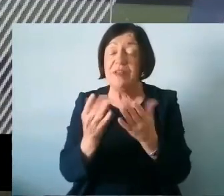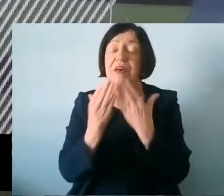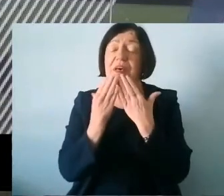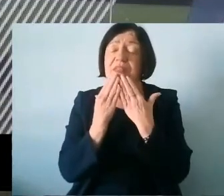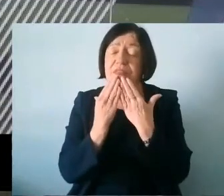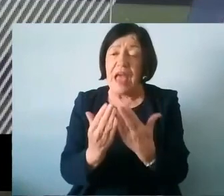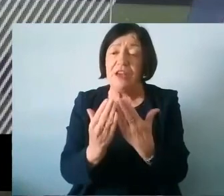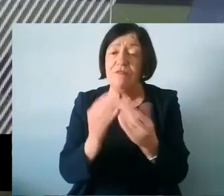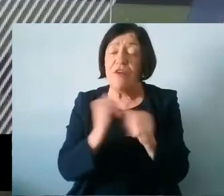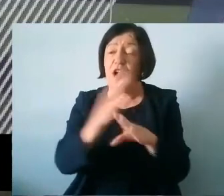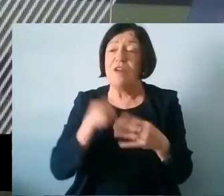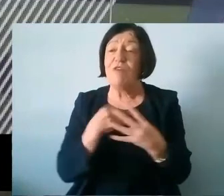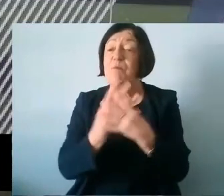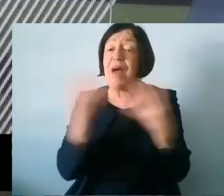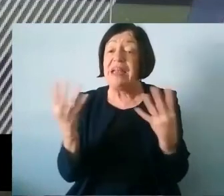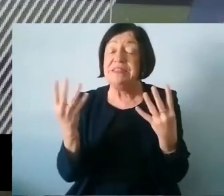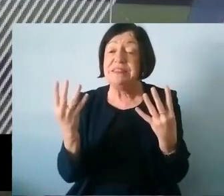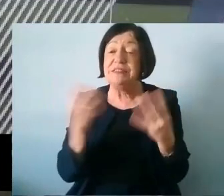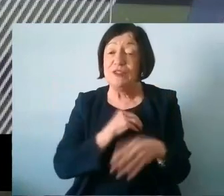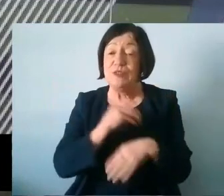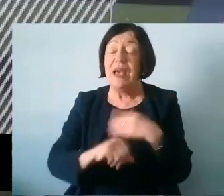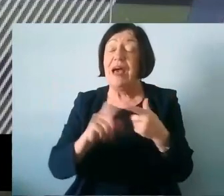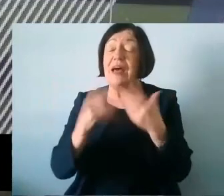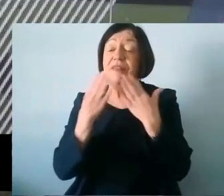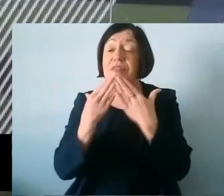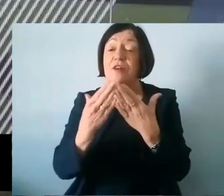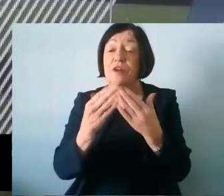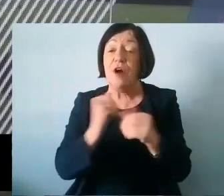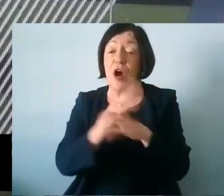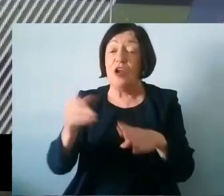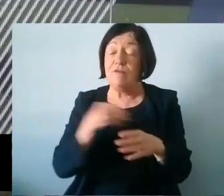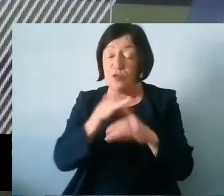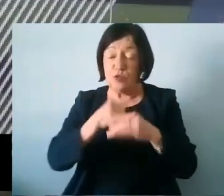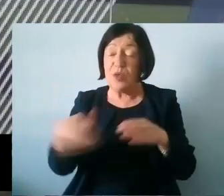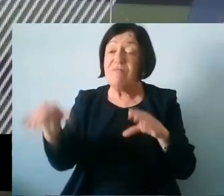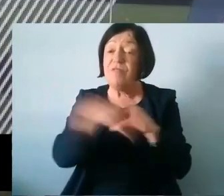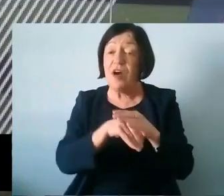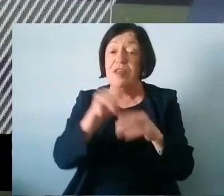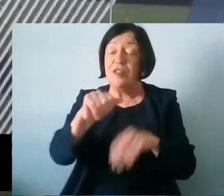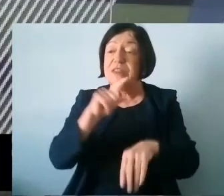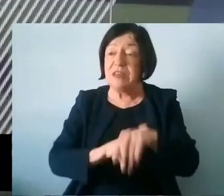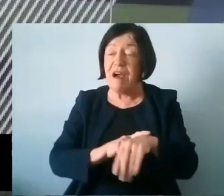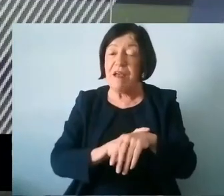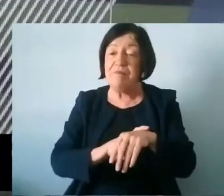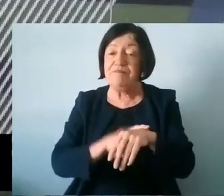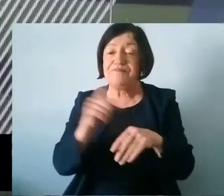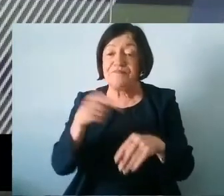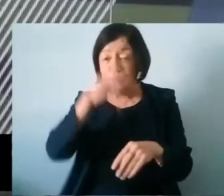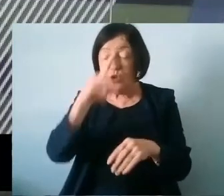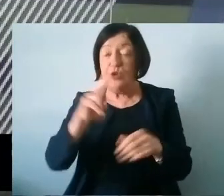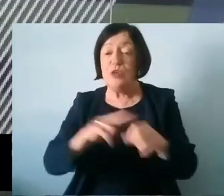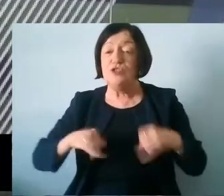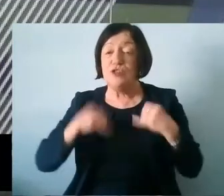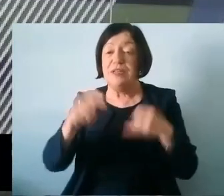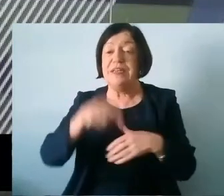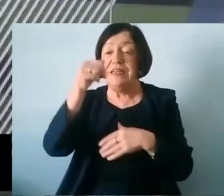of our panelists today and thank you to all of our contributors as I said for their time and their input and I hope you enjoy the rest